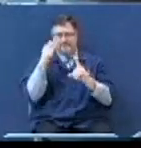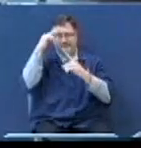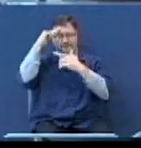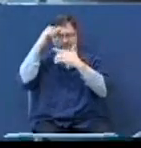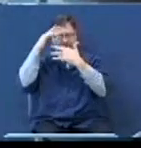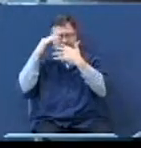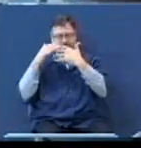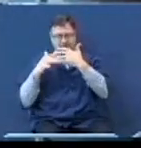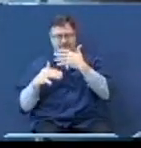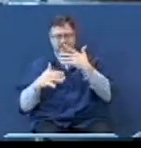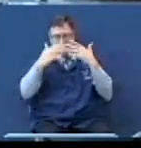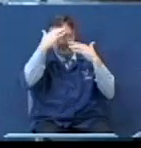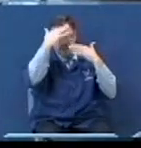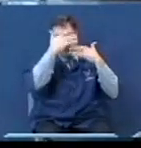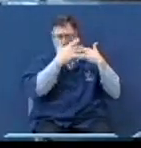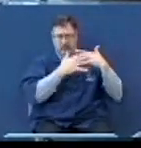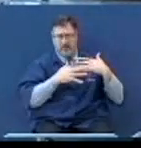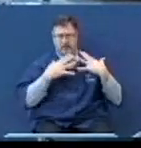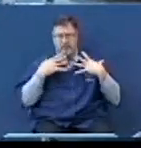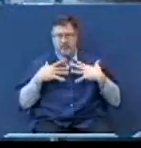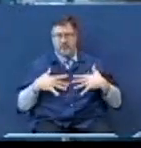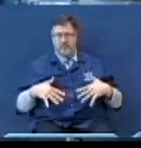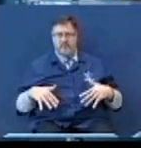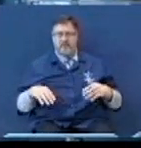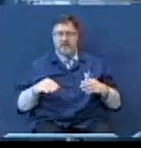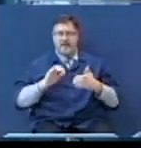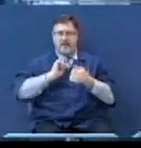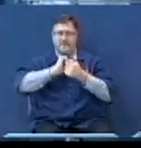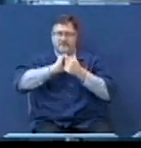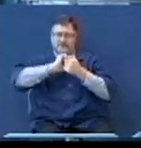And bruised more than any man.